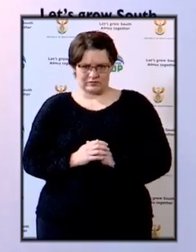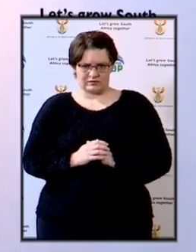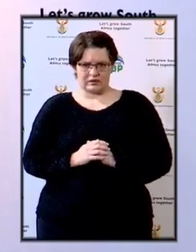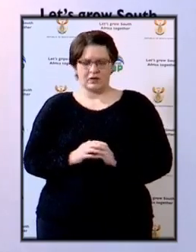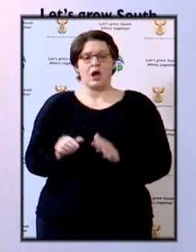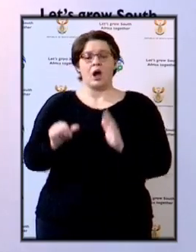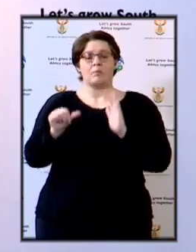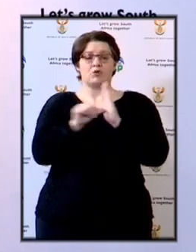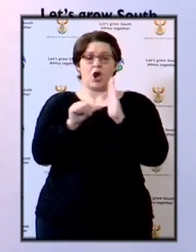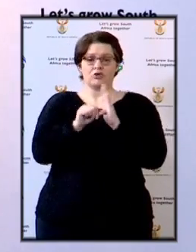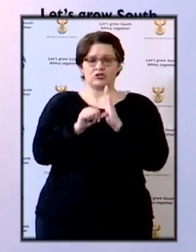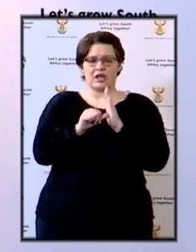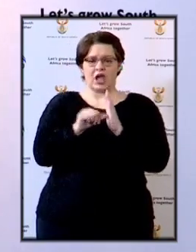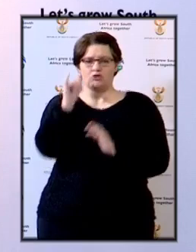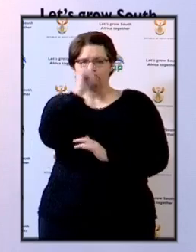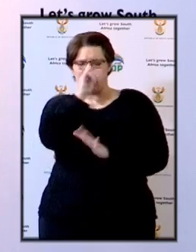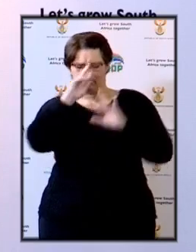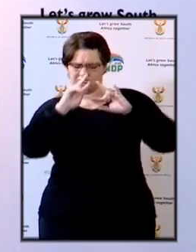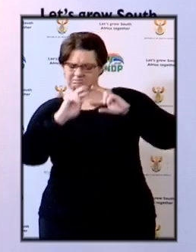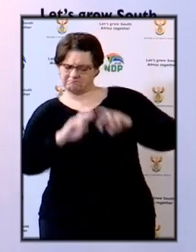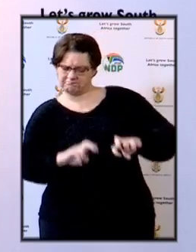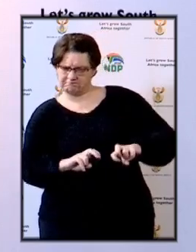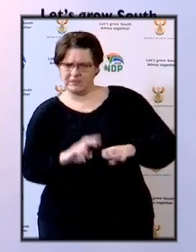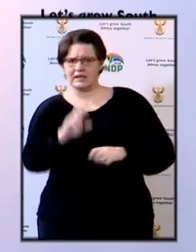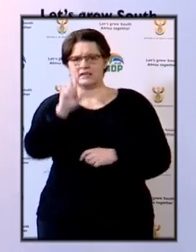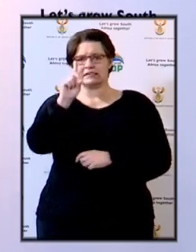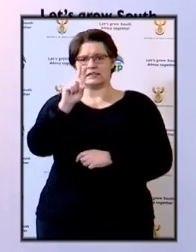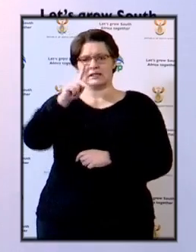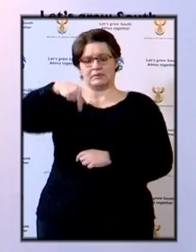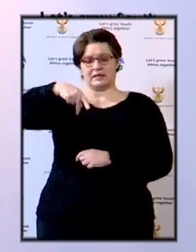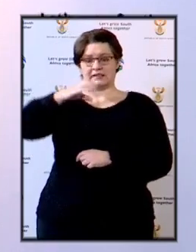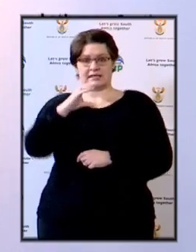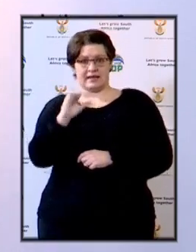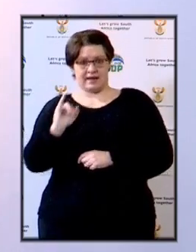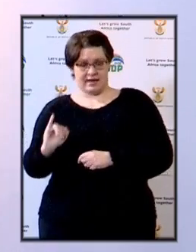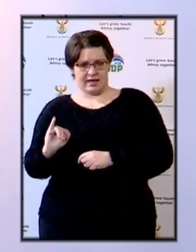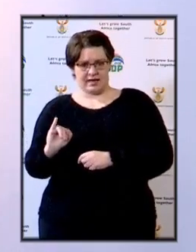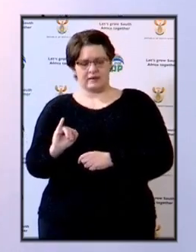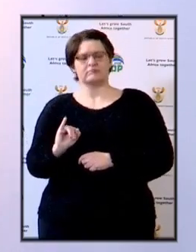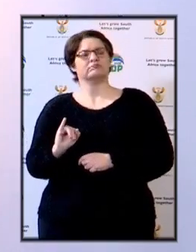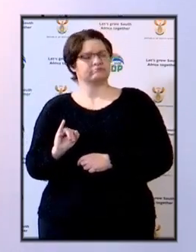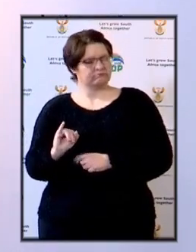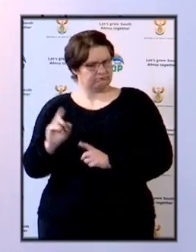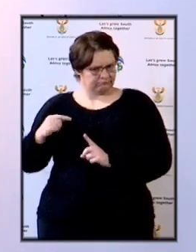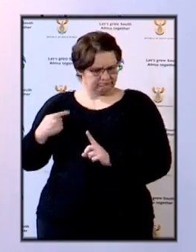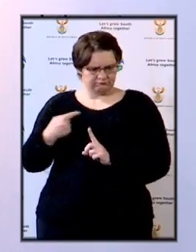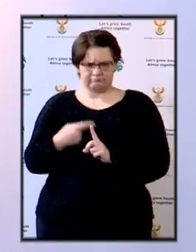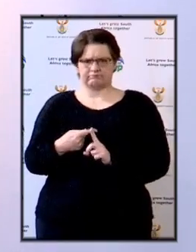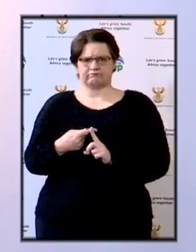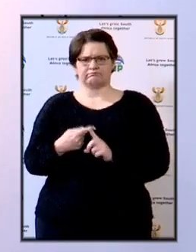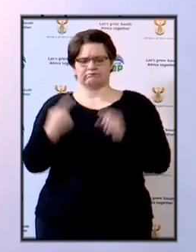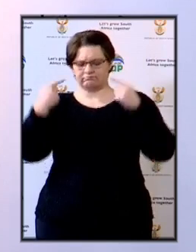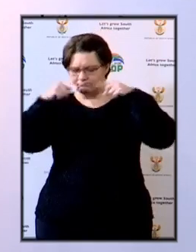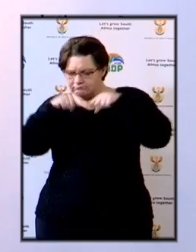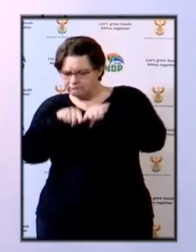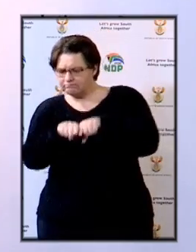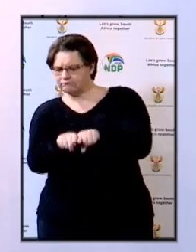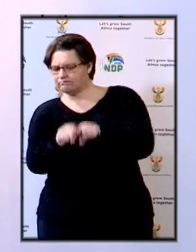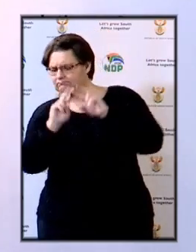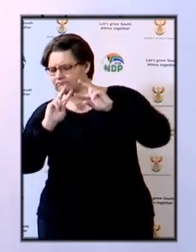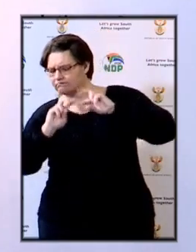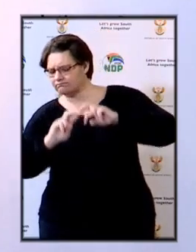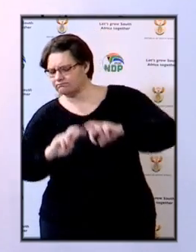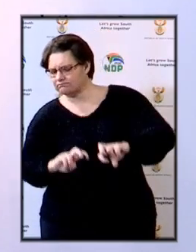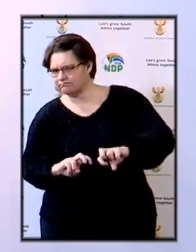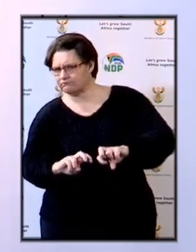Directorate for Priority Crime Investigation of Priority Crime Investigation, DPCI, conducted a simultaneous search